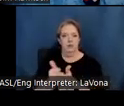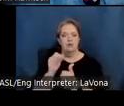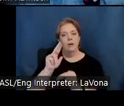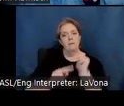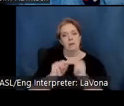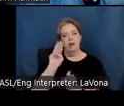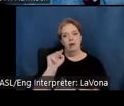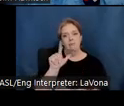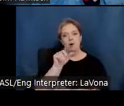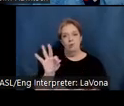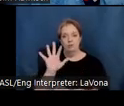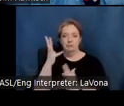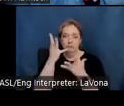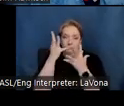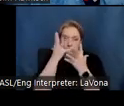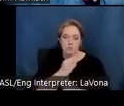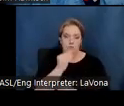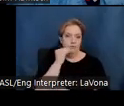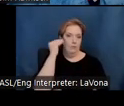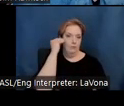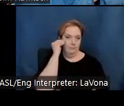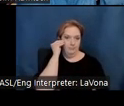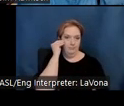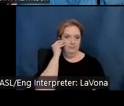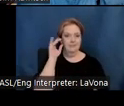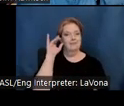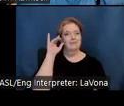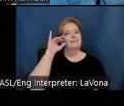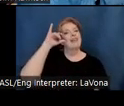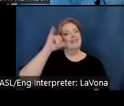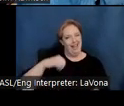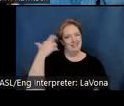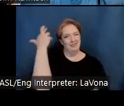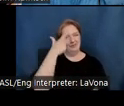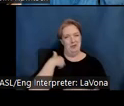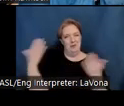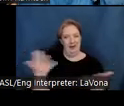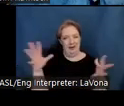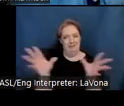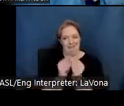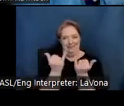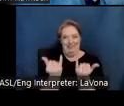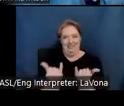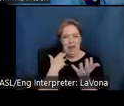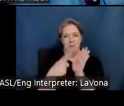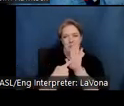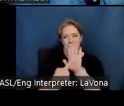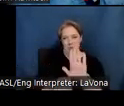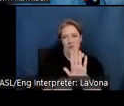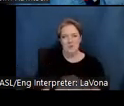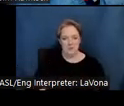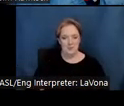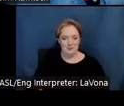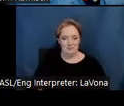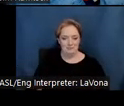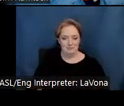Maloof's extraordinary home. which is the reason we're here today and what I want to show you next. It took